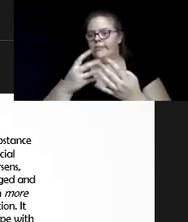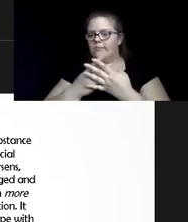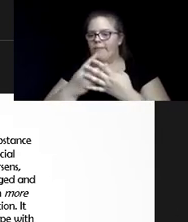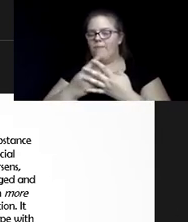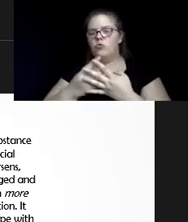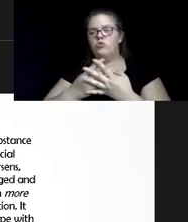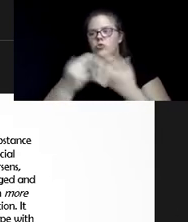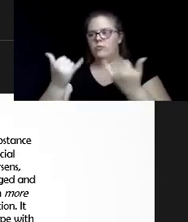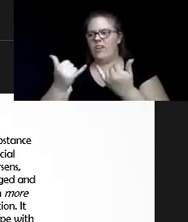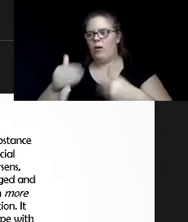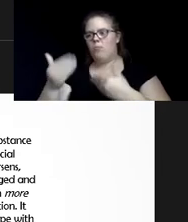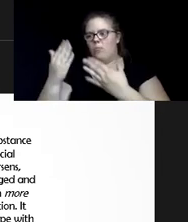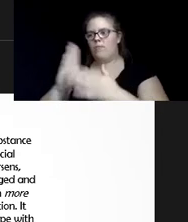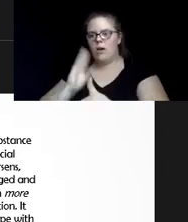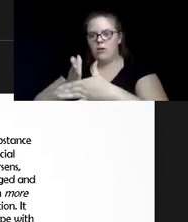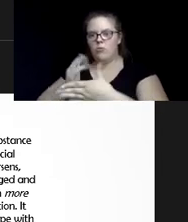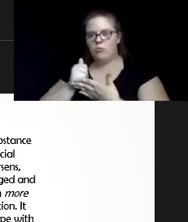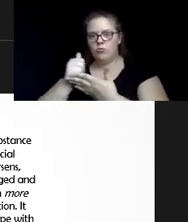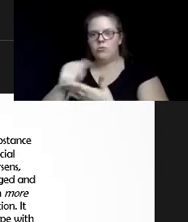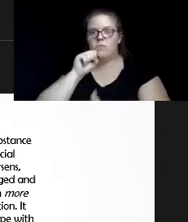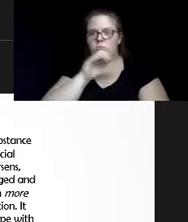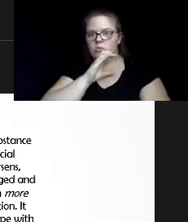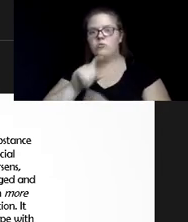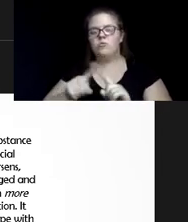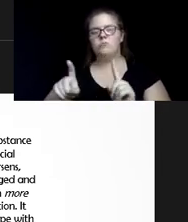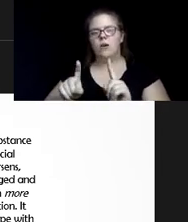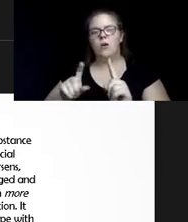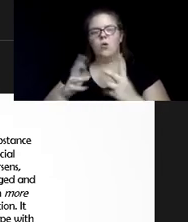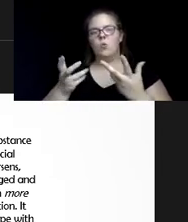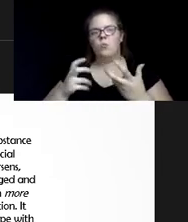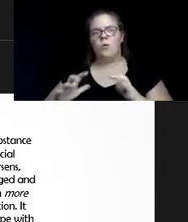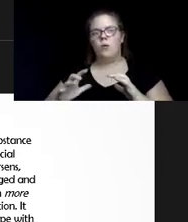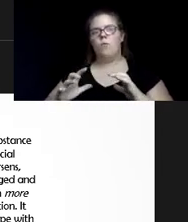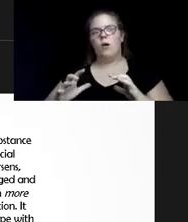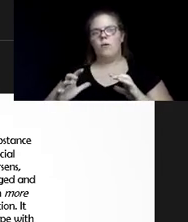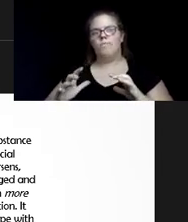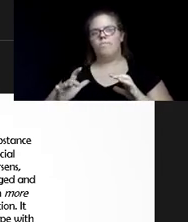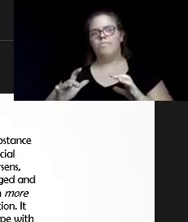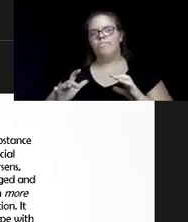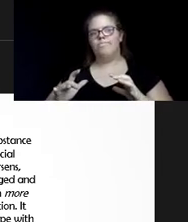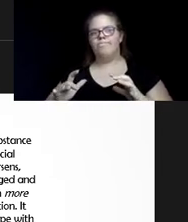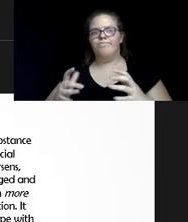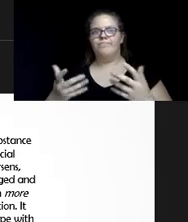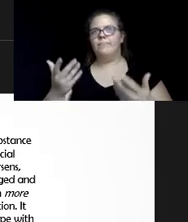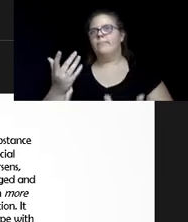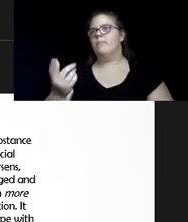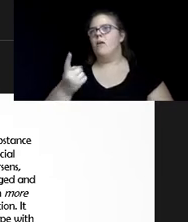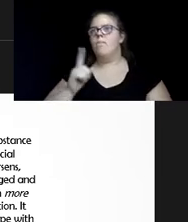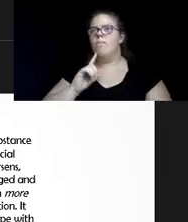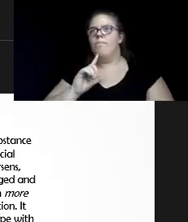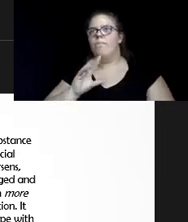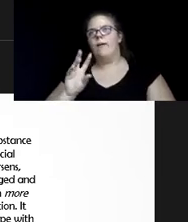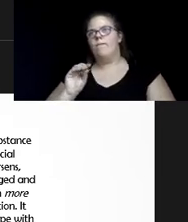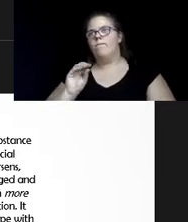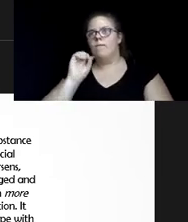interventions to help them. But because we don't, we don't want to imagine that I saw the five-year-old patient who's